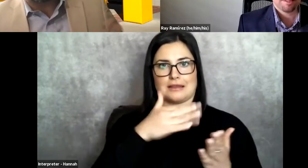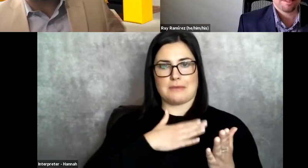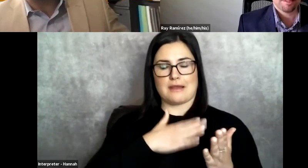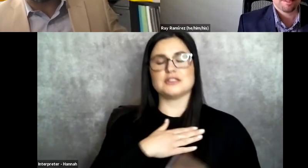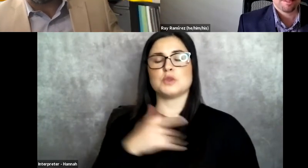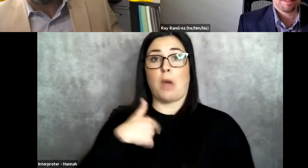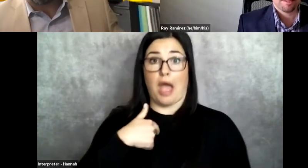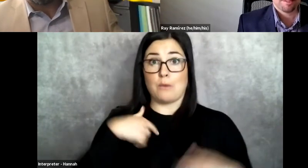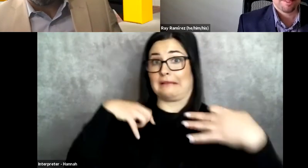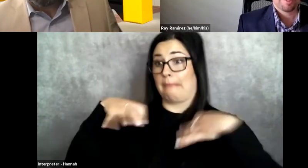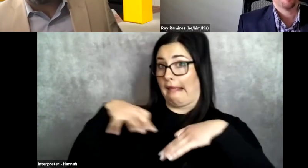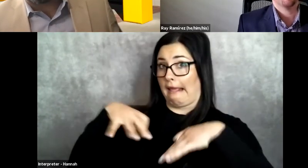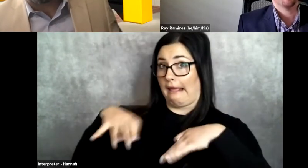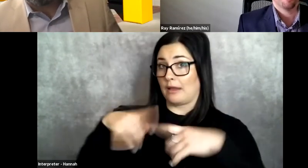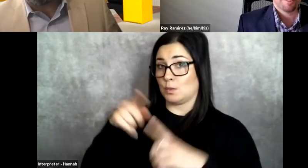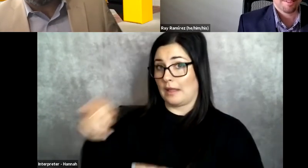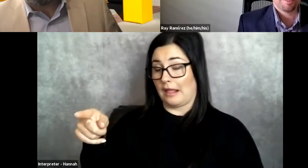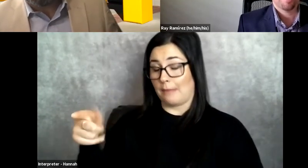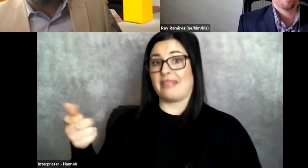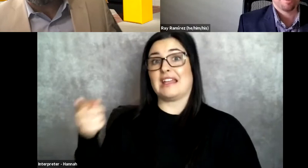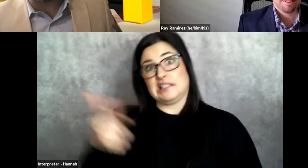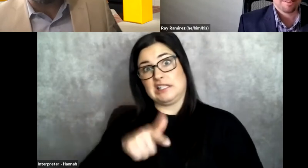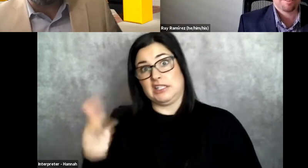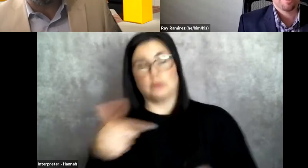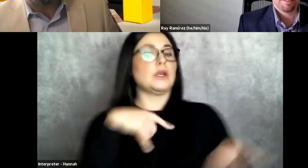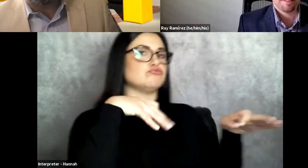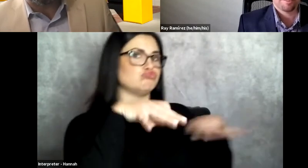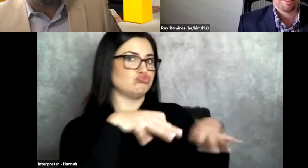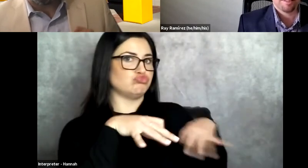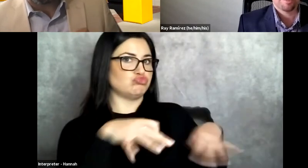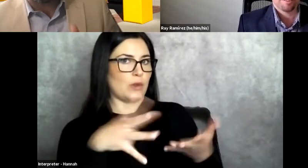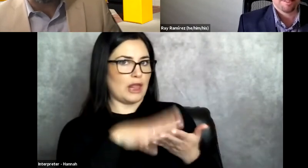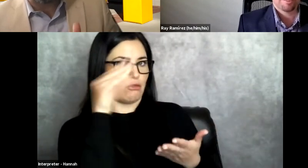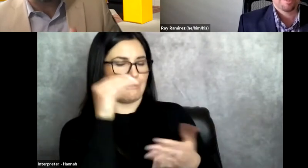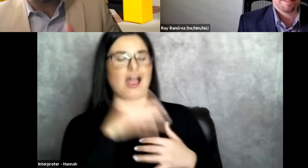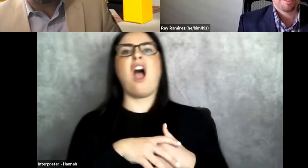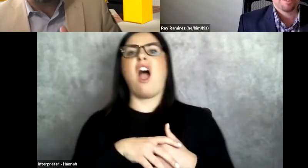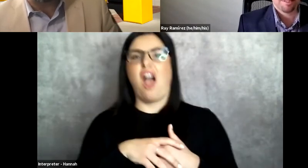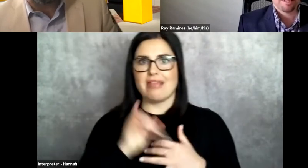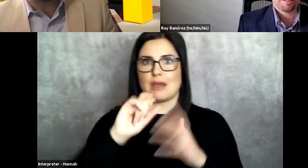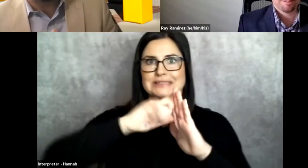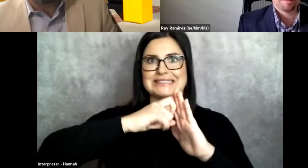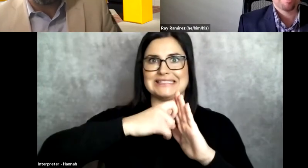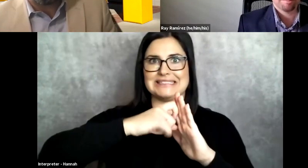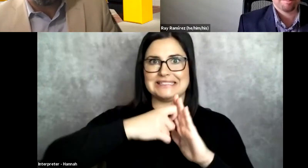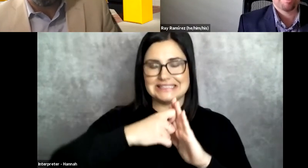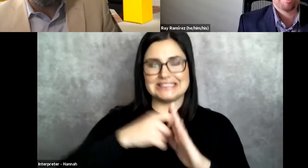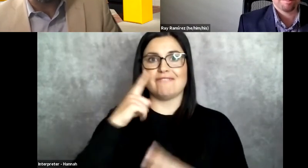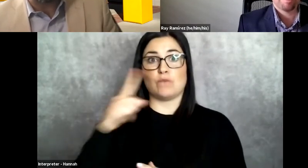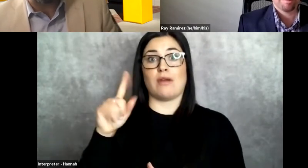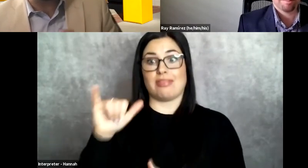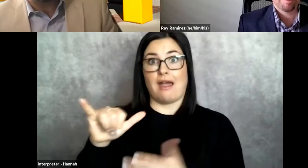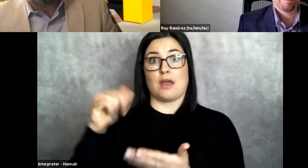him what I was learning, and vice versa. He would explain to me what he was learning, and that gave us a better understanding of the material.